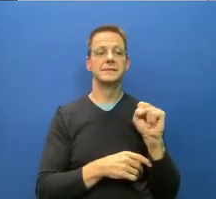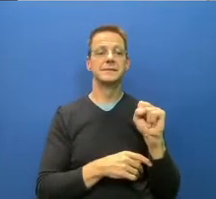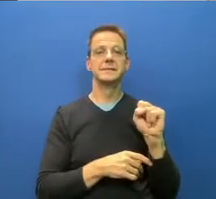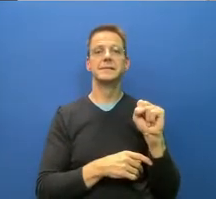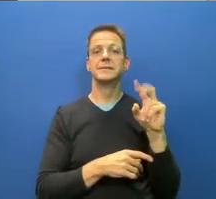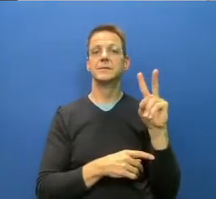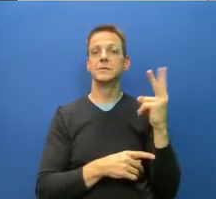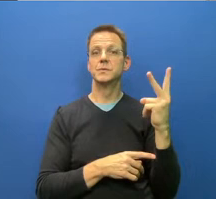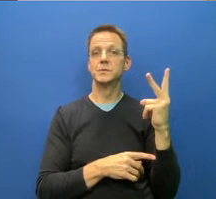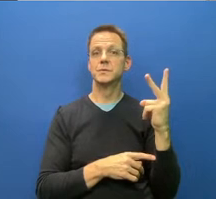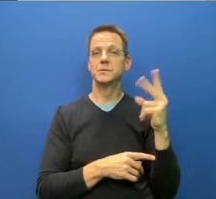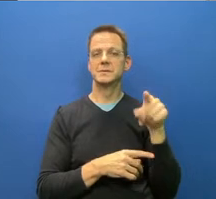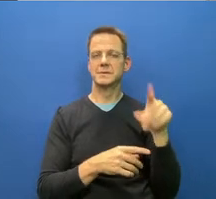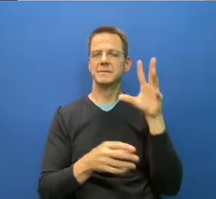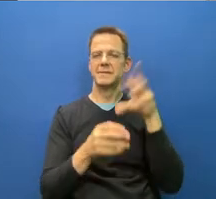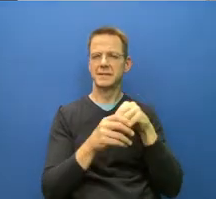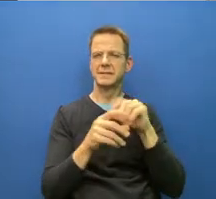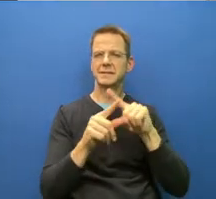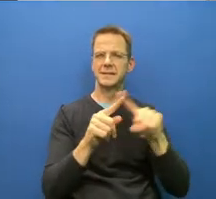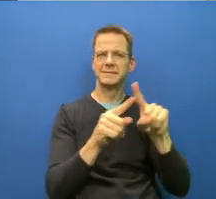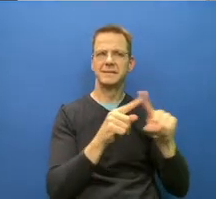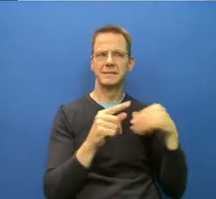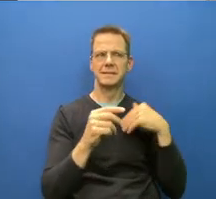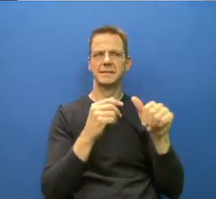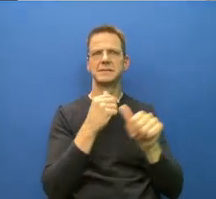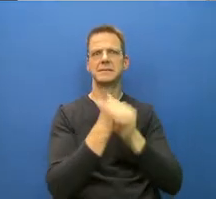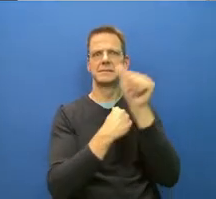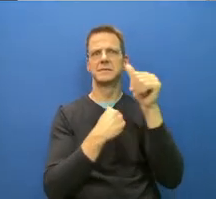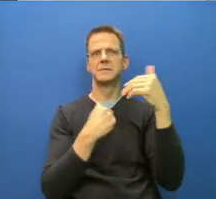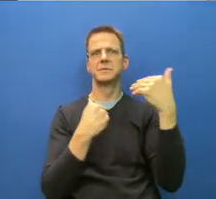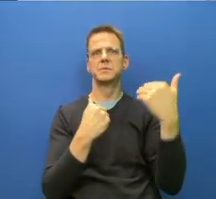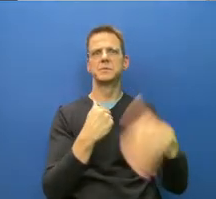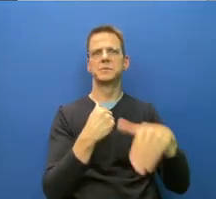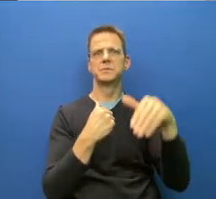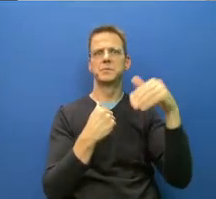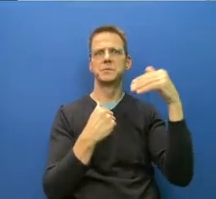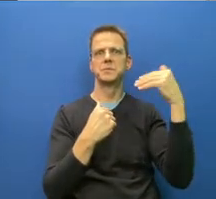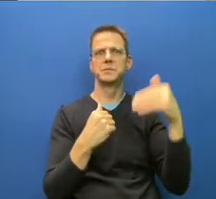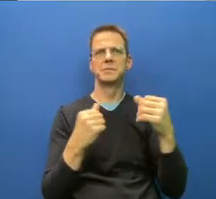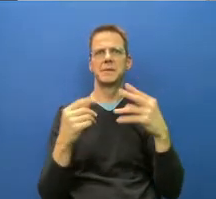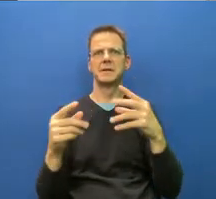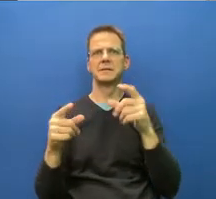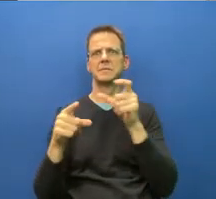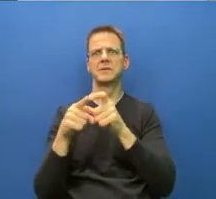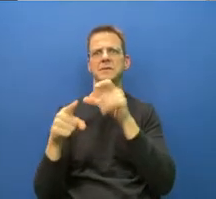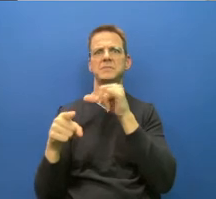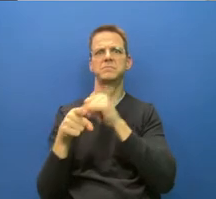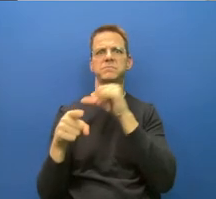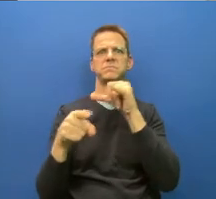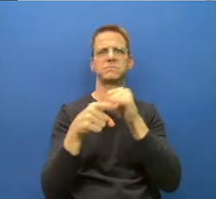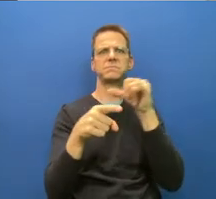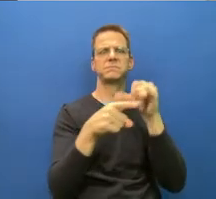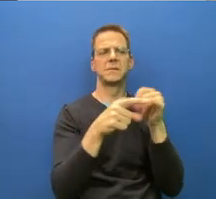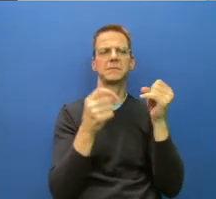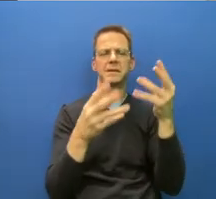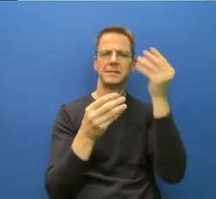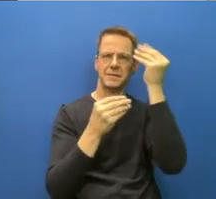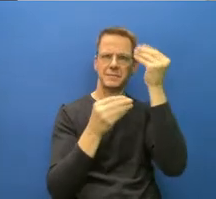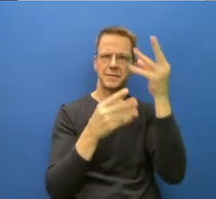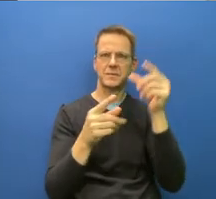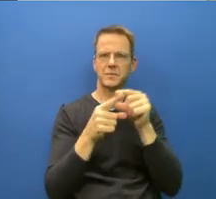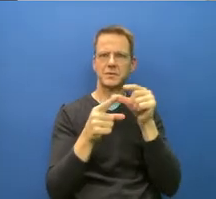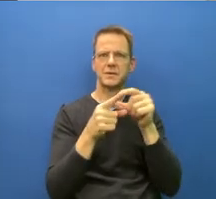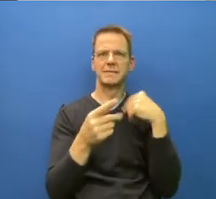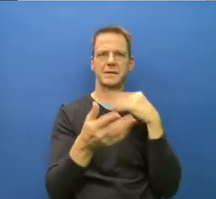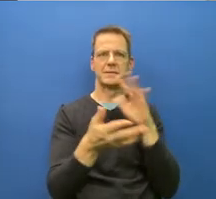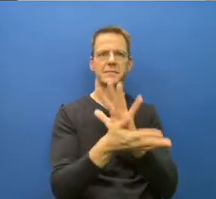background in the paper that I mentioned. It has properties that allows it to cause immune cells to basically fuse together and form giant